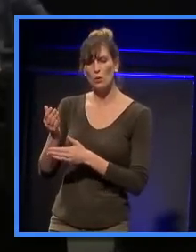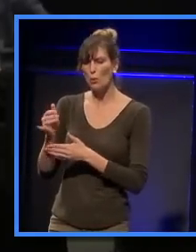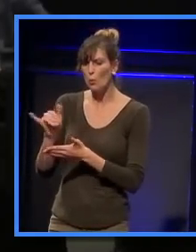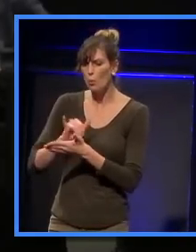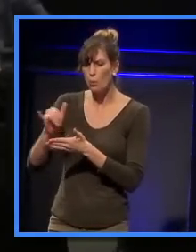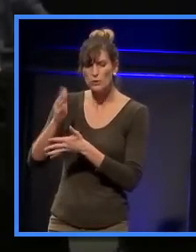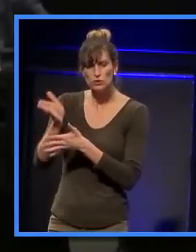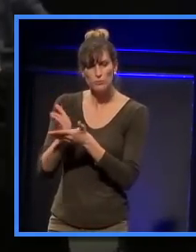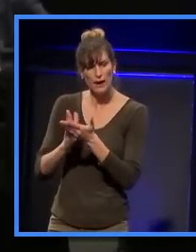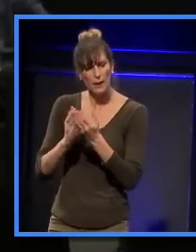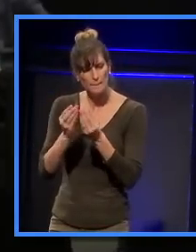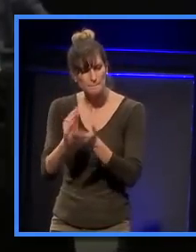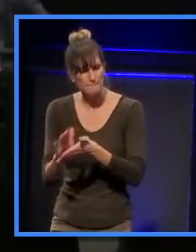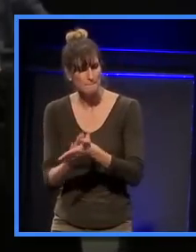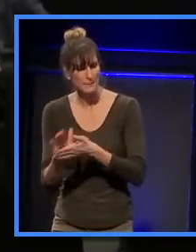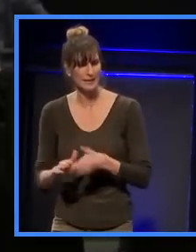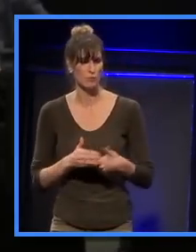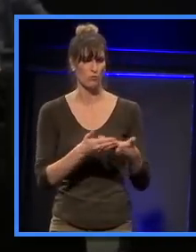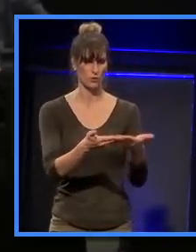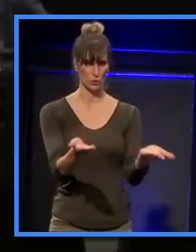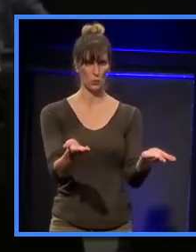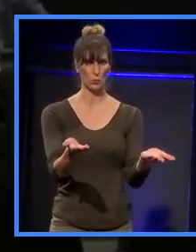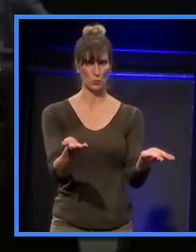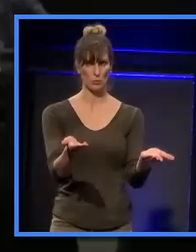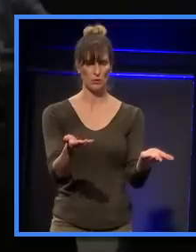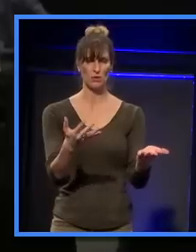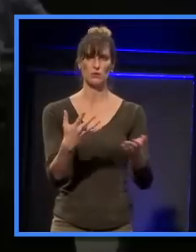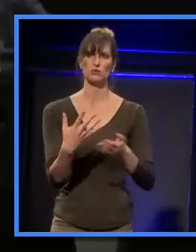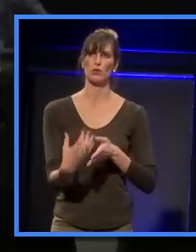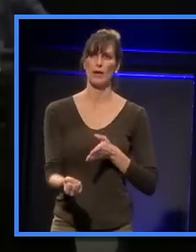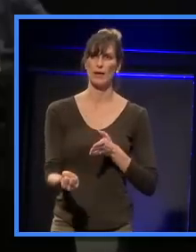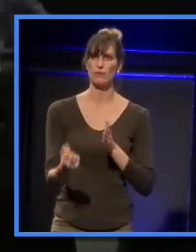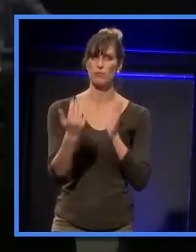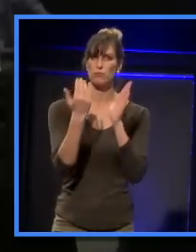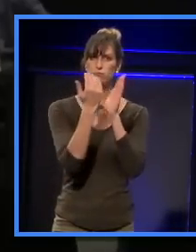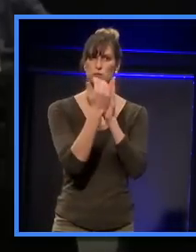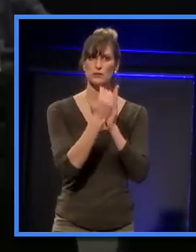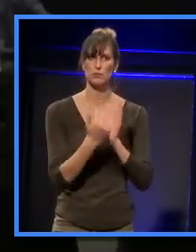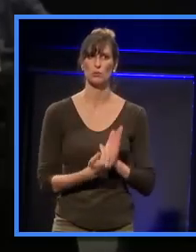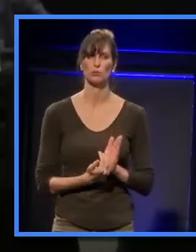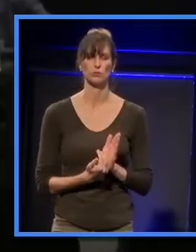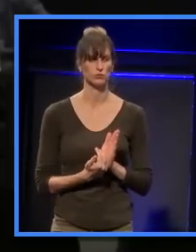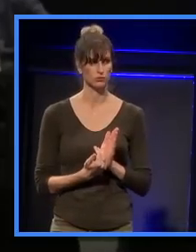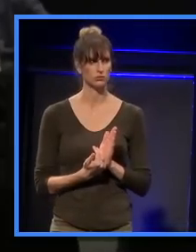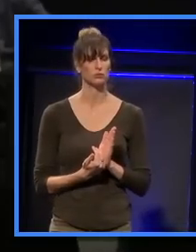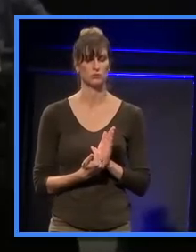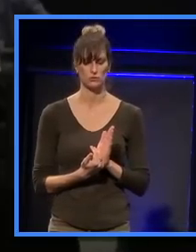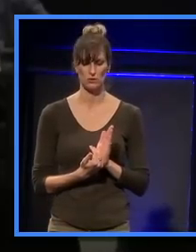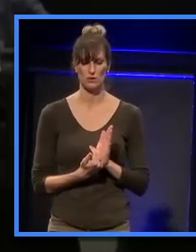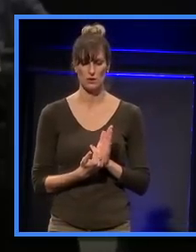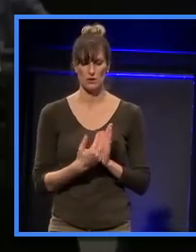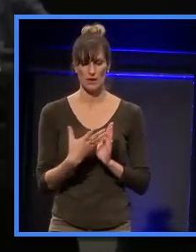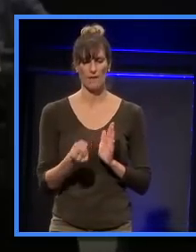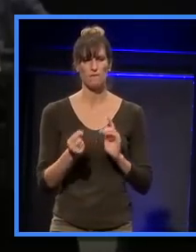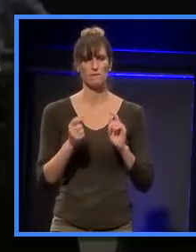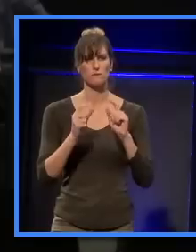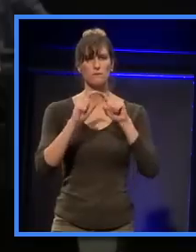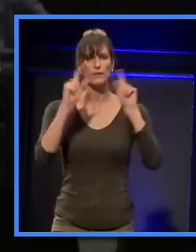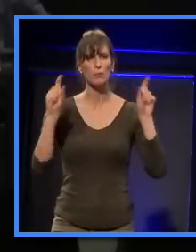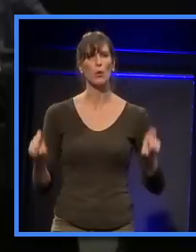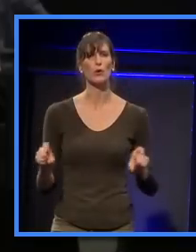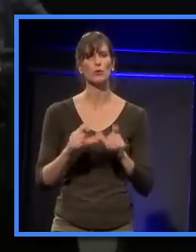them. And so those Te Aranga principles which are referenced in the Aotea framework, Aotea Kora framework,